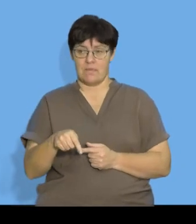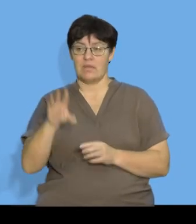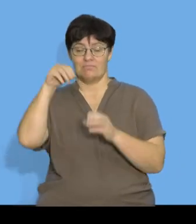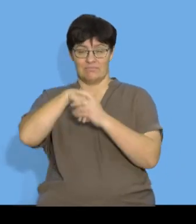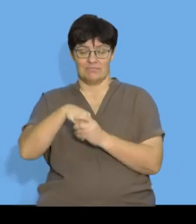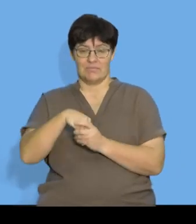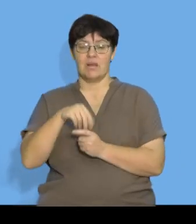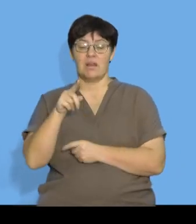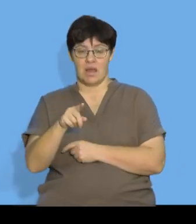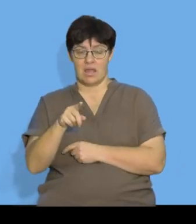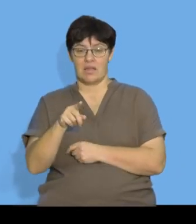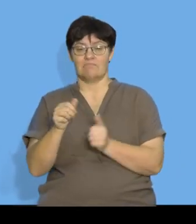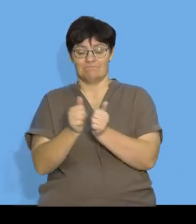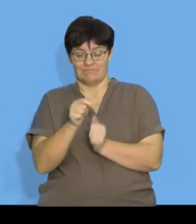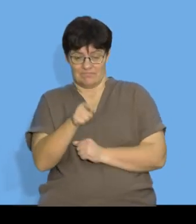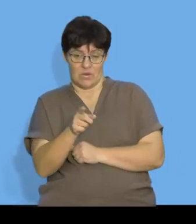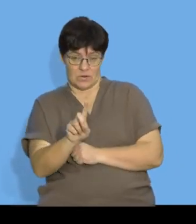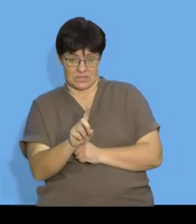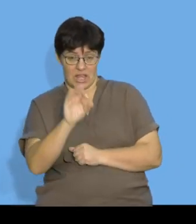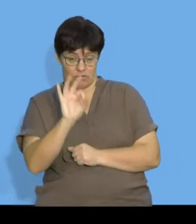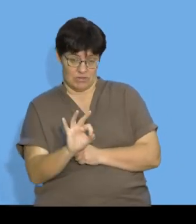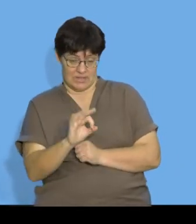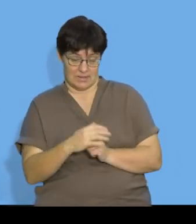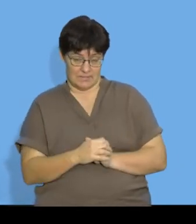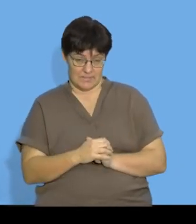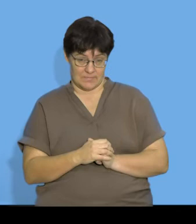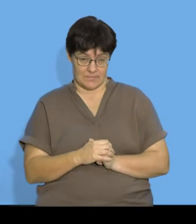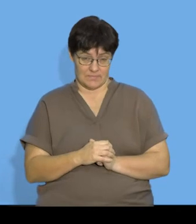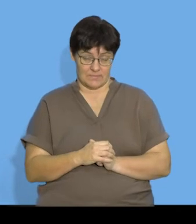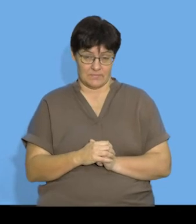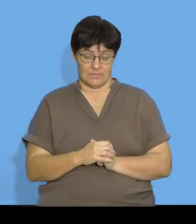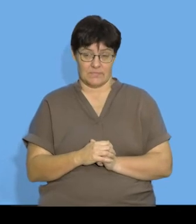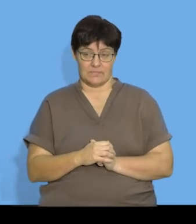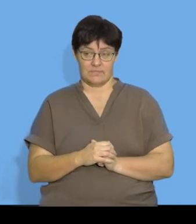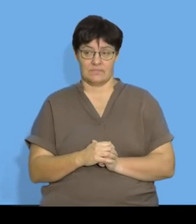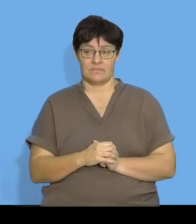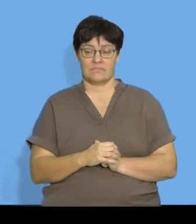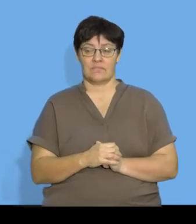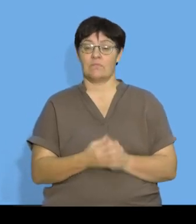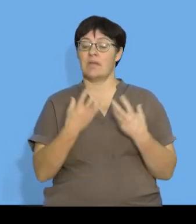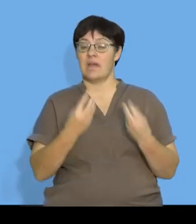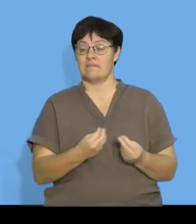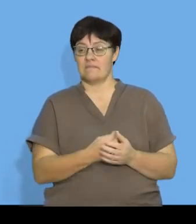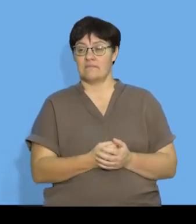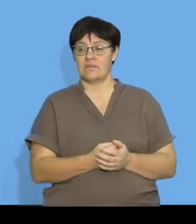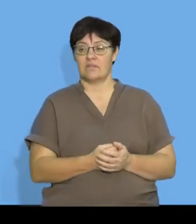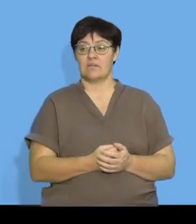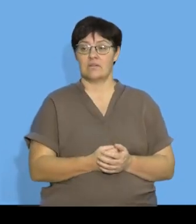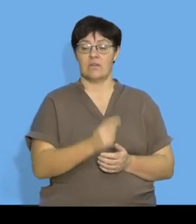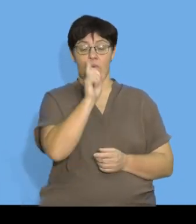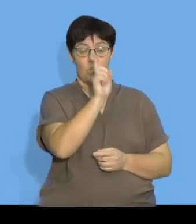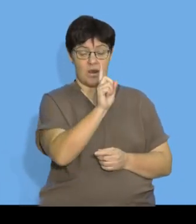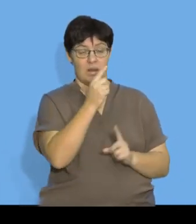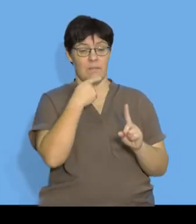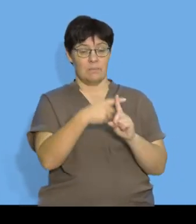where the coefficient of that N is 3 so I'm going to have 1 plus